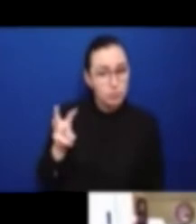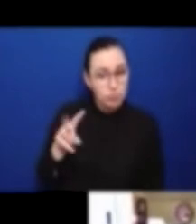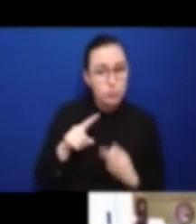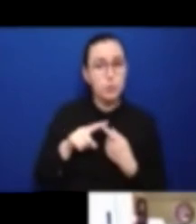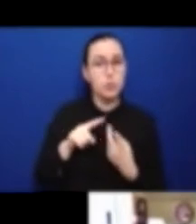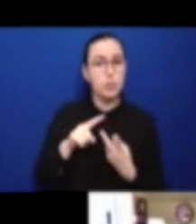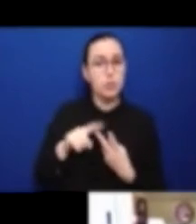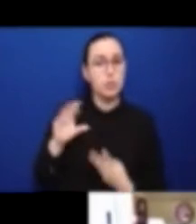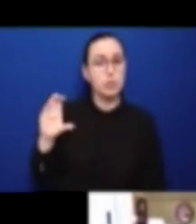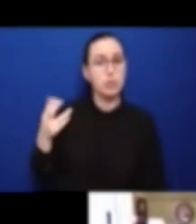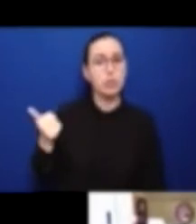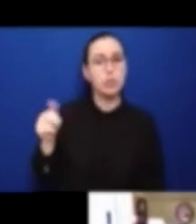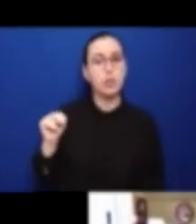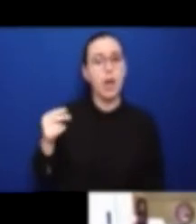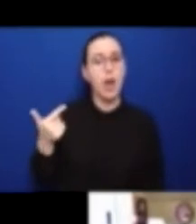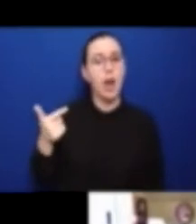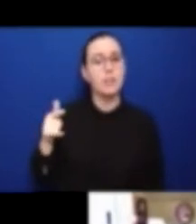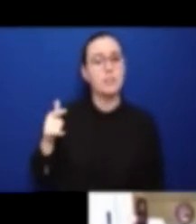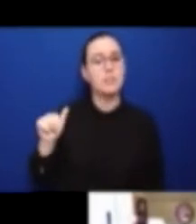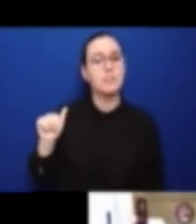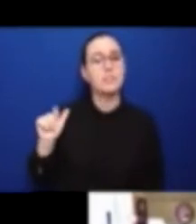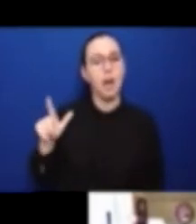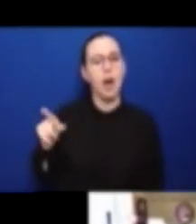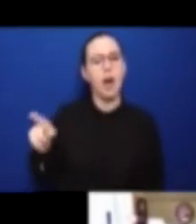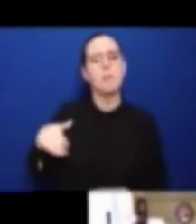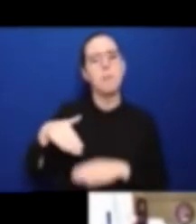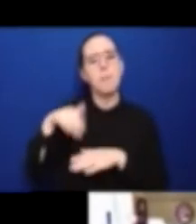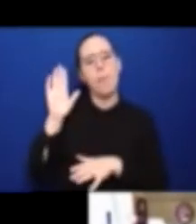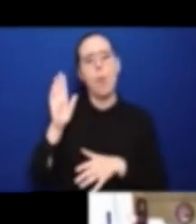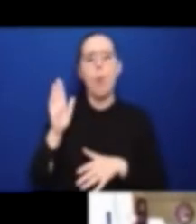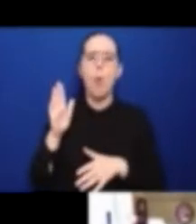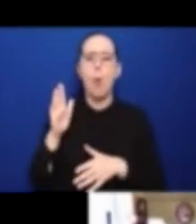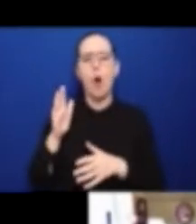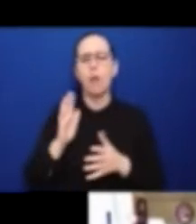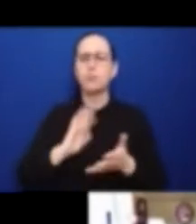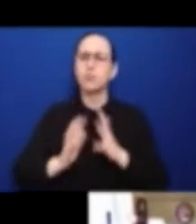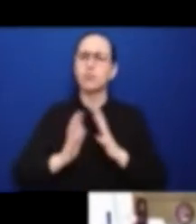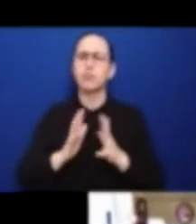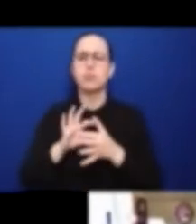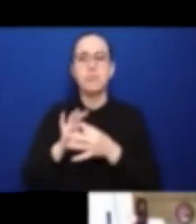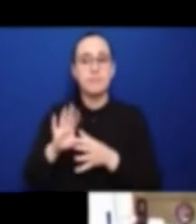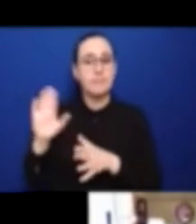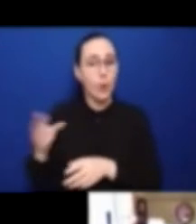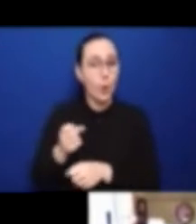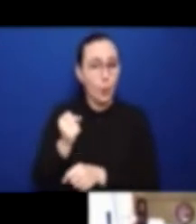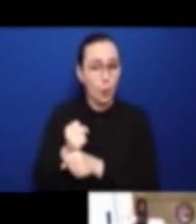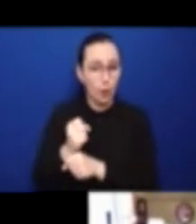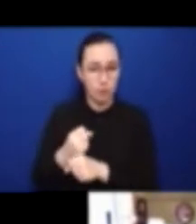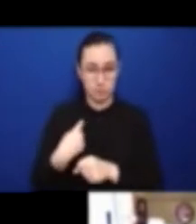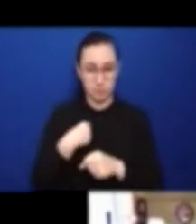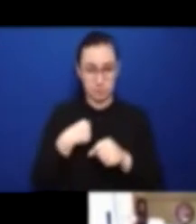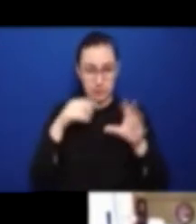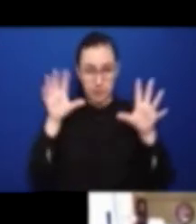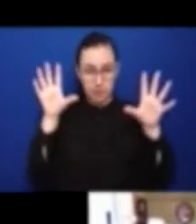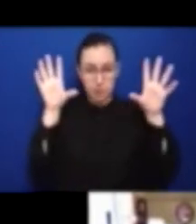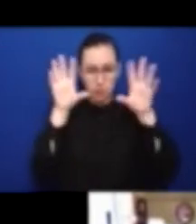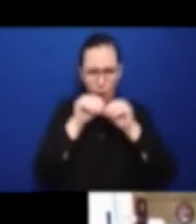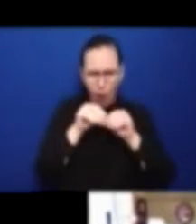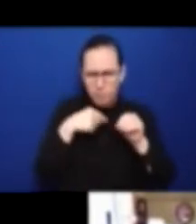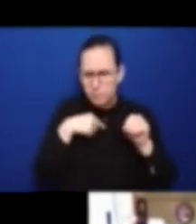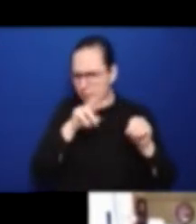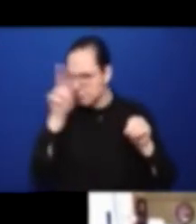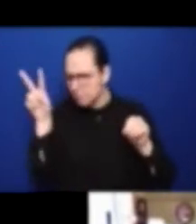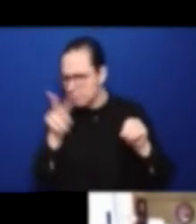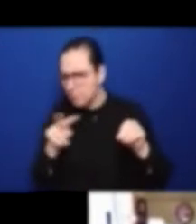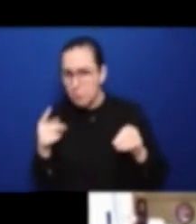I'm going to go off camera and see if I can find Janet, because I'm sure she's trying to get online. So I'm sure trying to tell